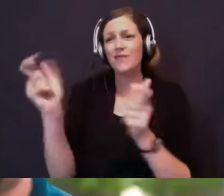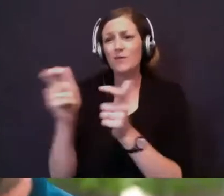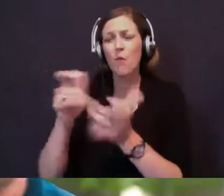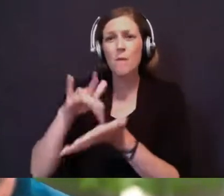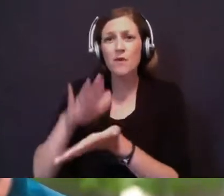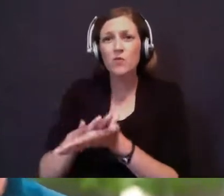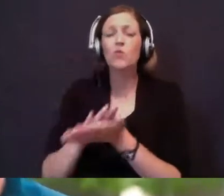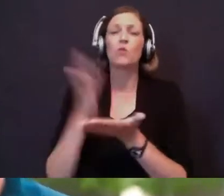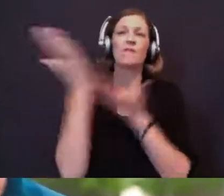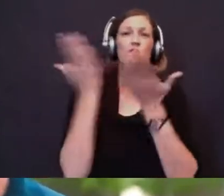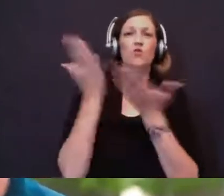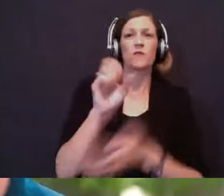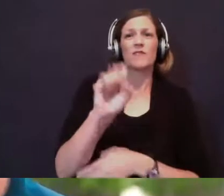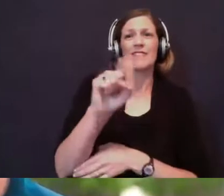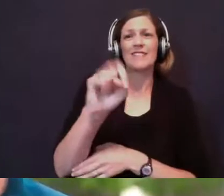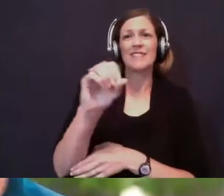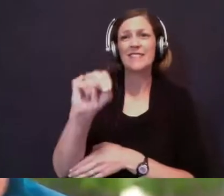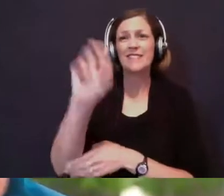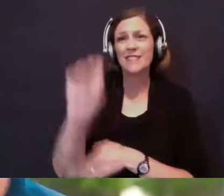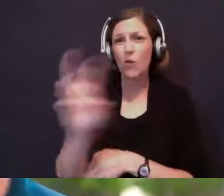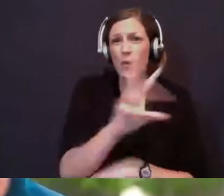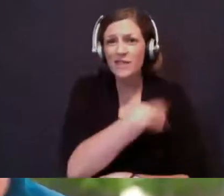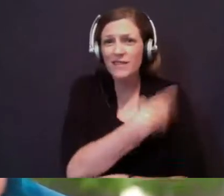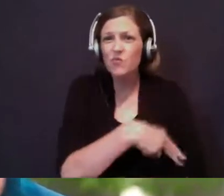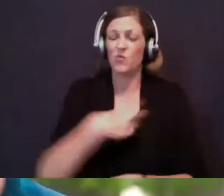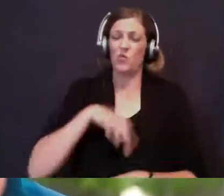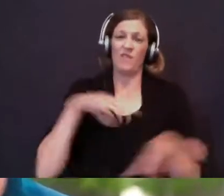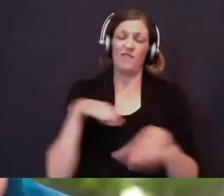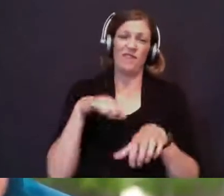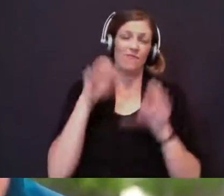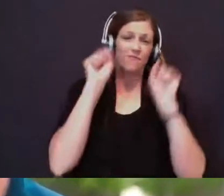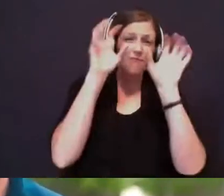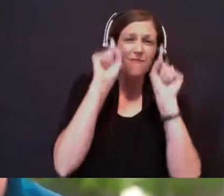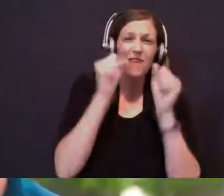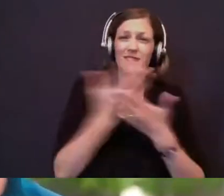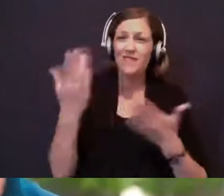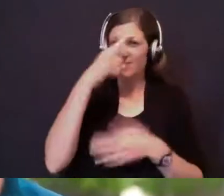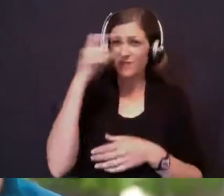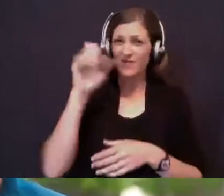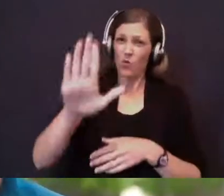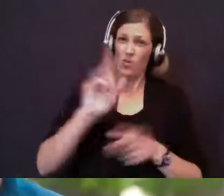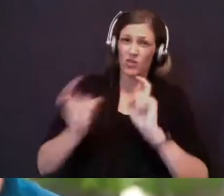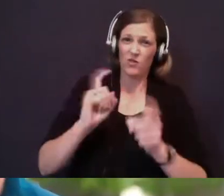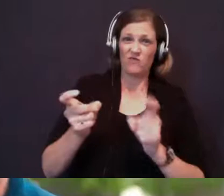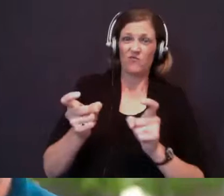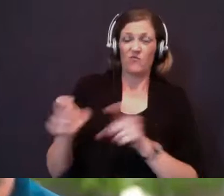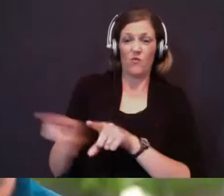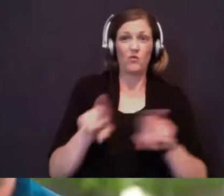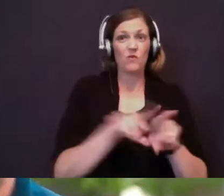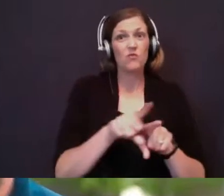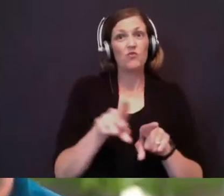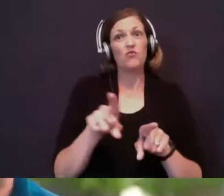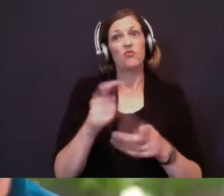Seton Southwest. We have been able to do some amazing things because of your generosity. We've also been able to equip you guys through our morning